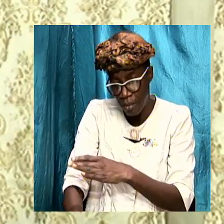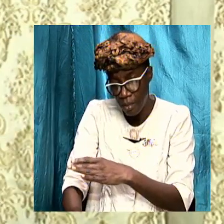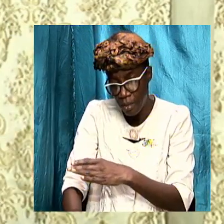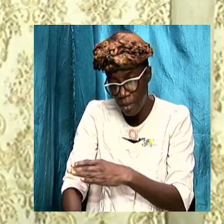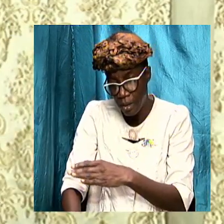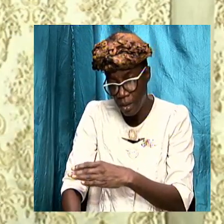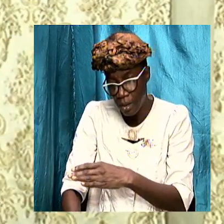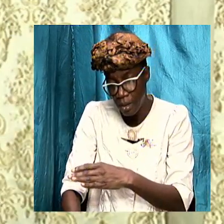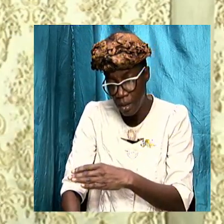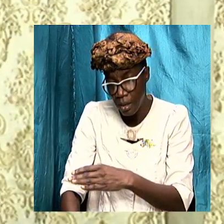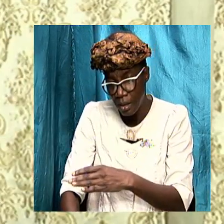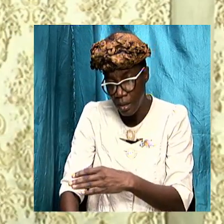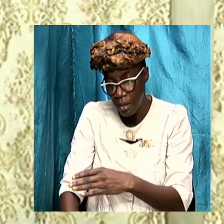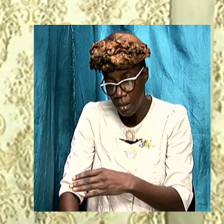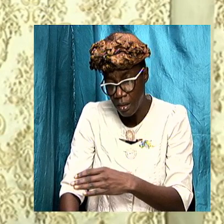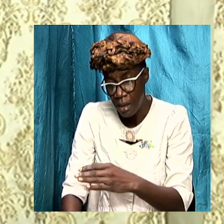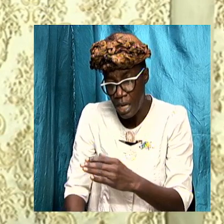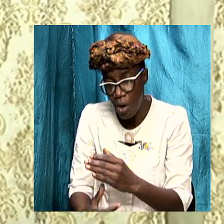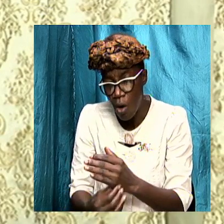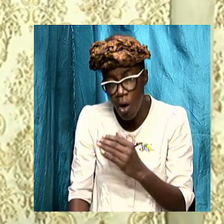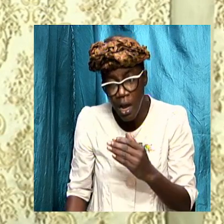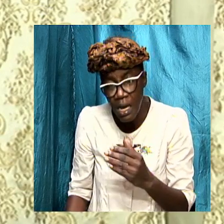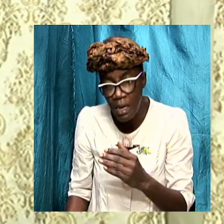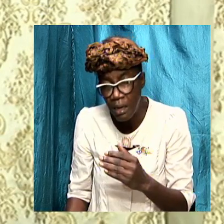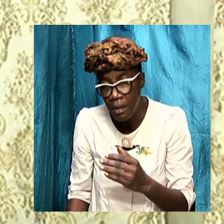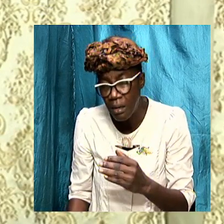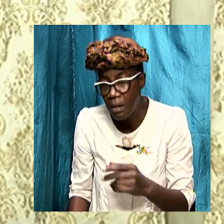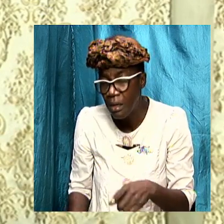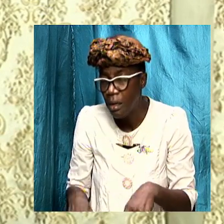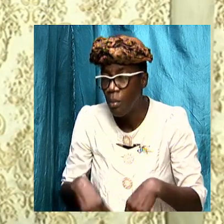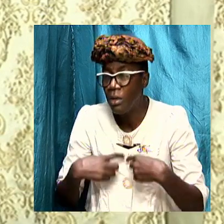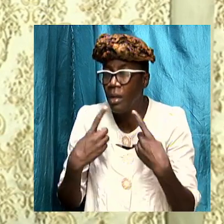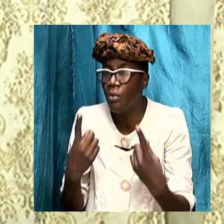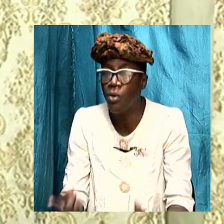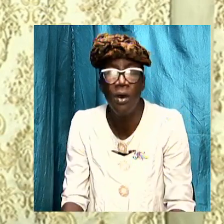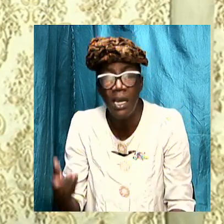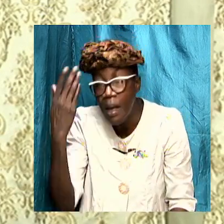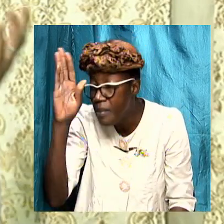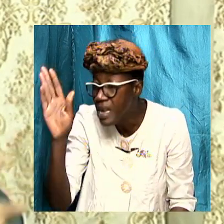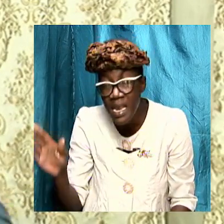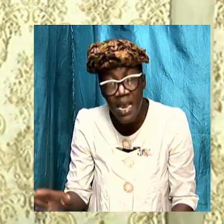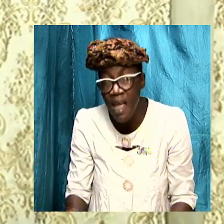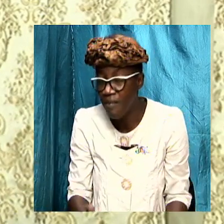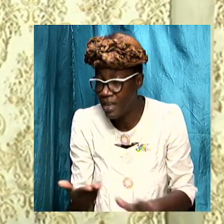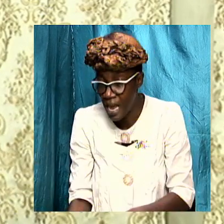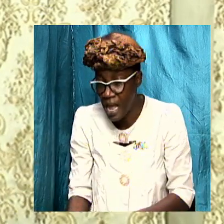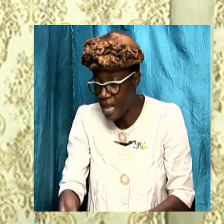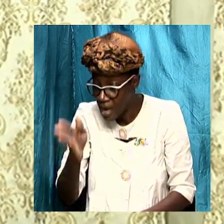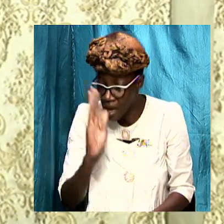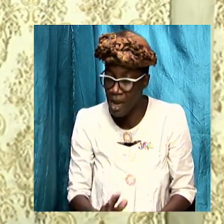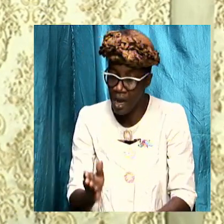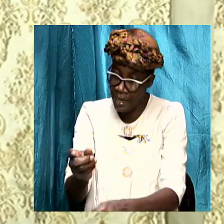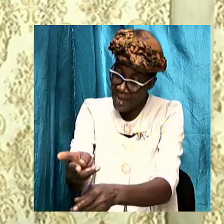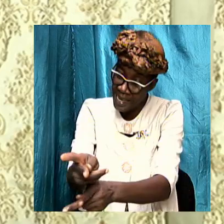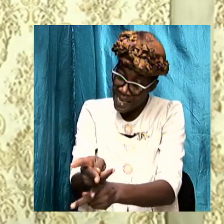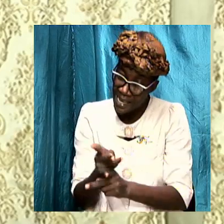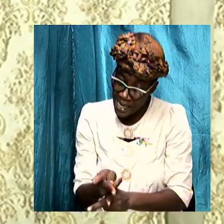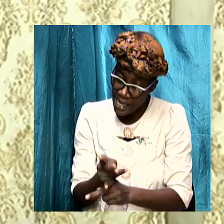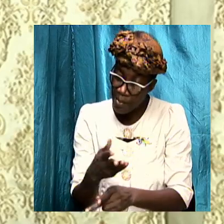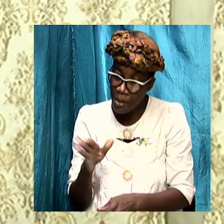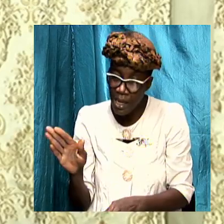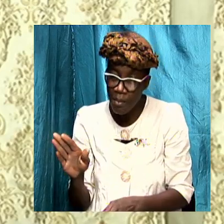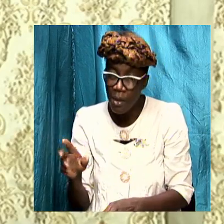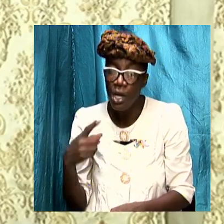cauldron of oil and he went in and he didn't die and they left him there and he didn't die God preserved him and he died